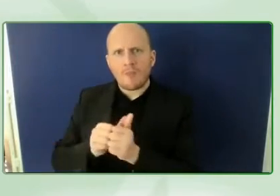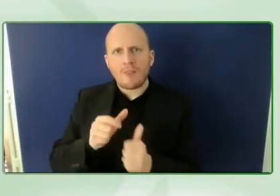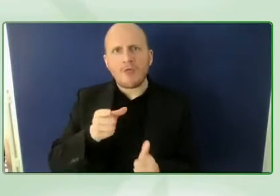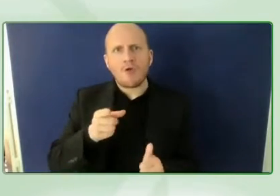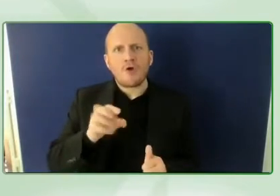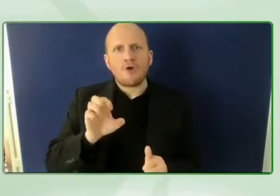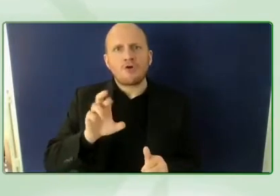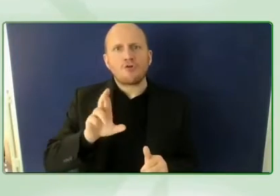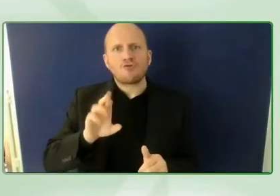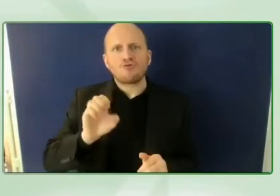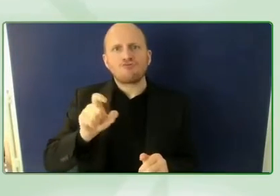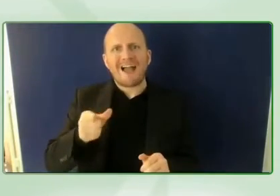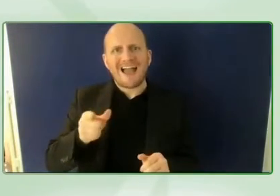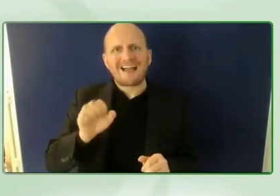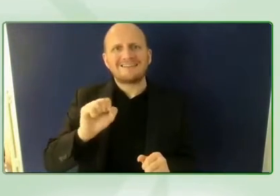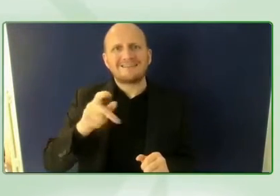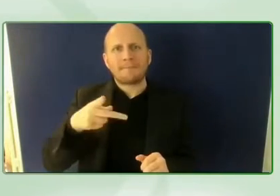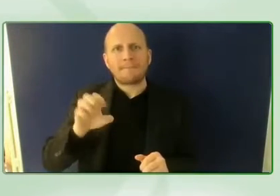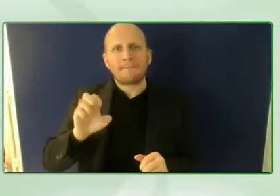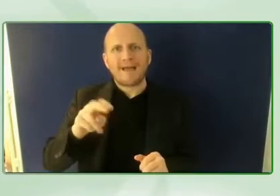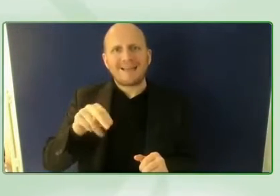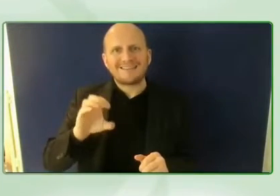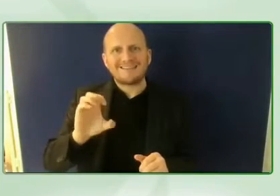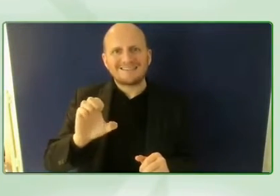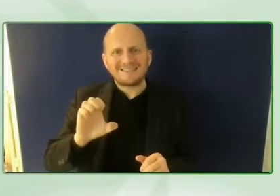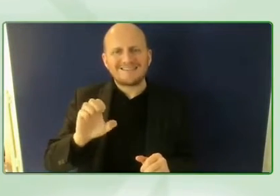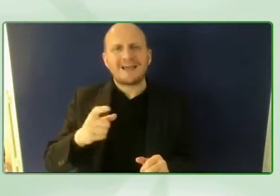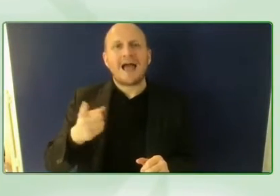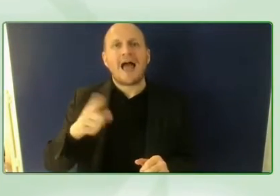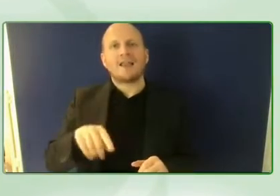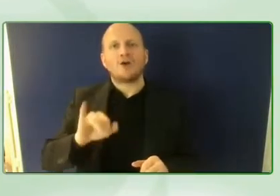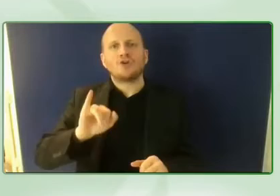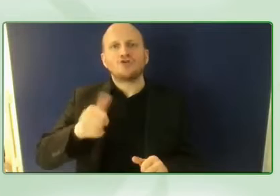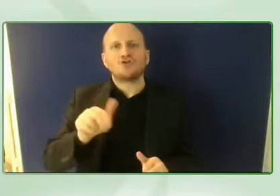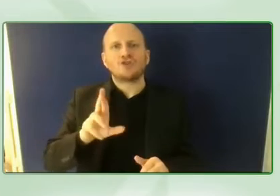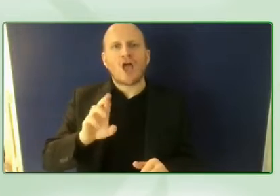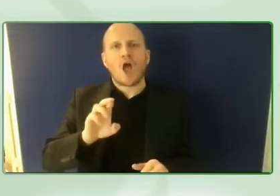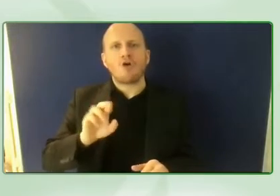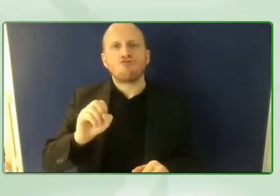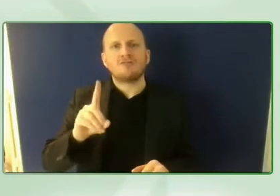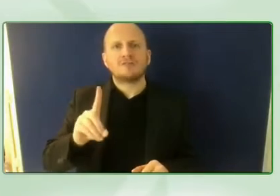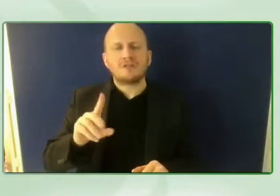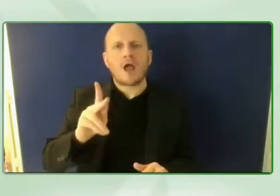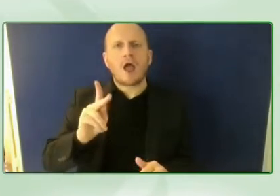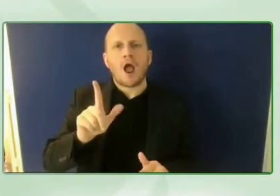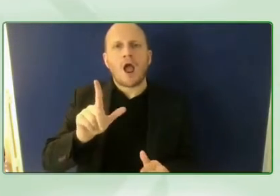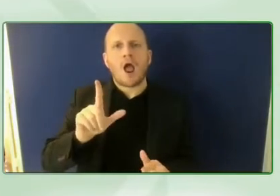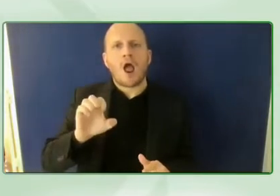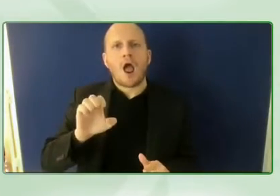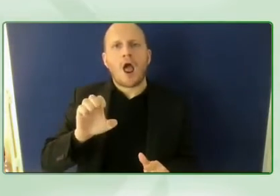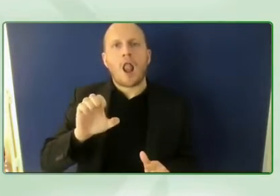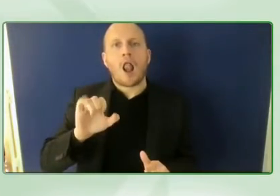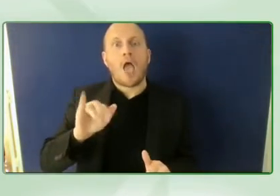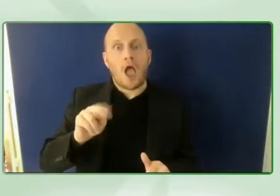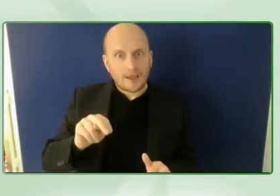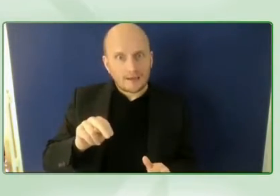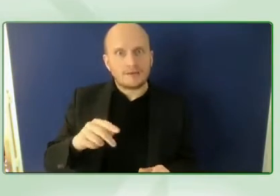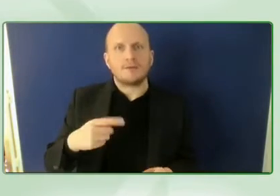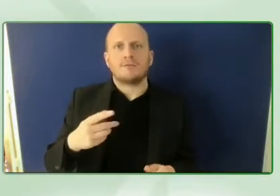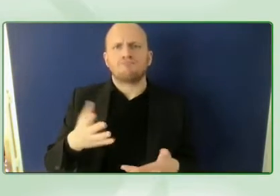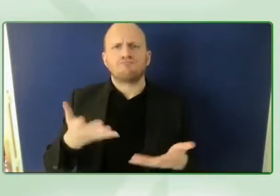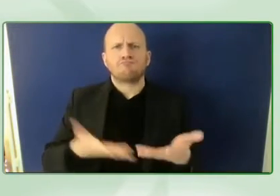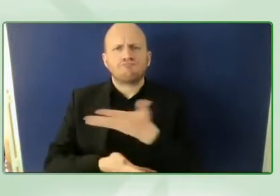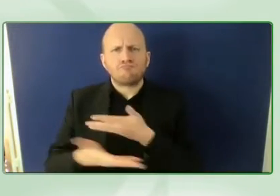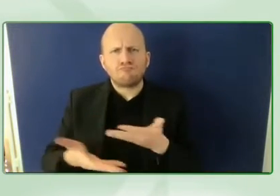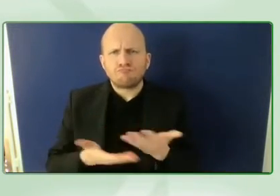about we the 15 so i'm very glad and i see craig and jared in the call